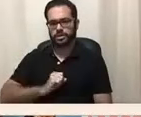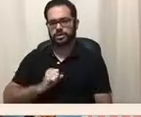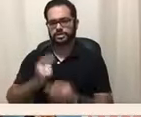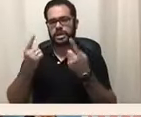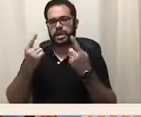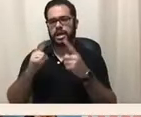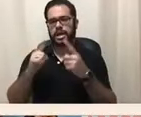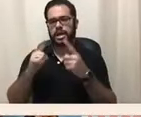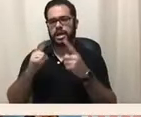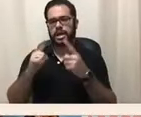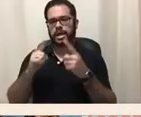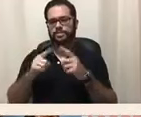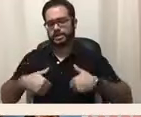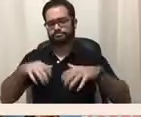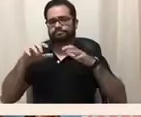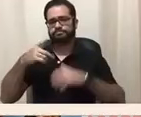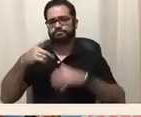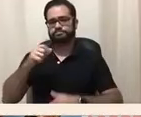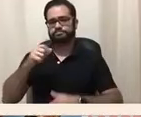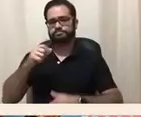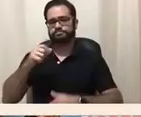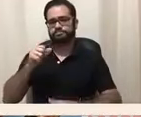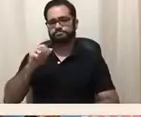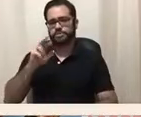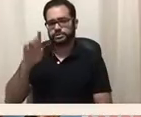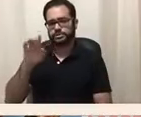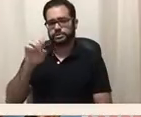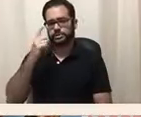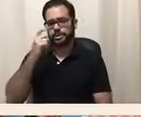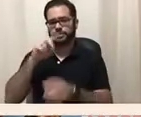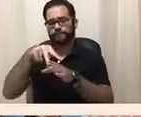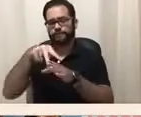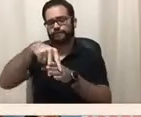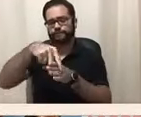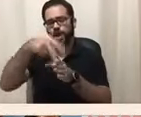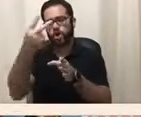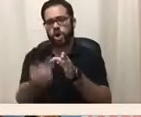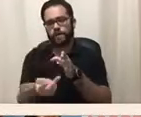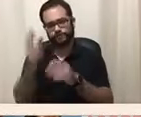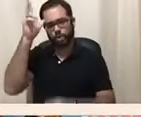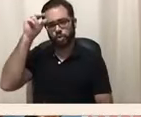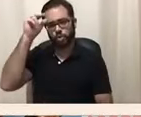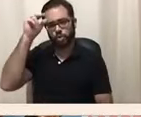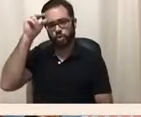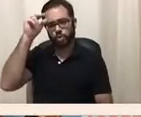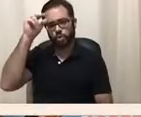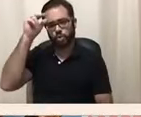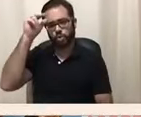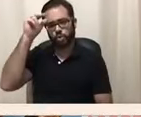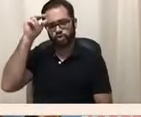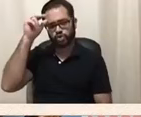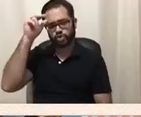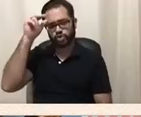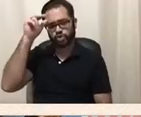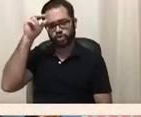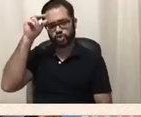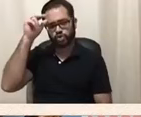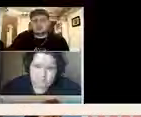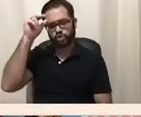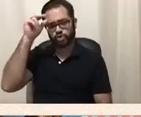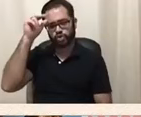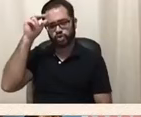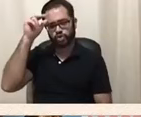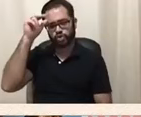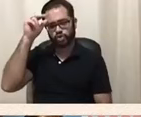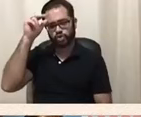from a heart and became an advocate for people seeking care.